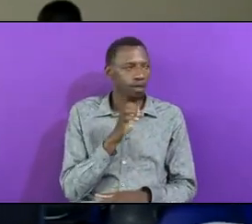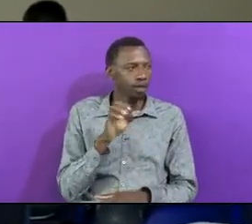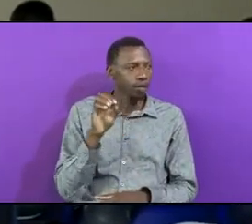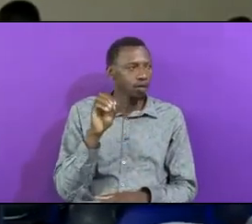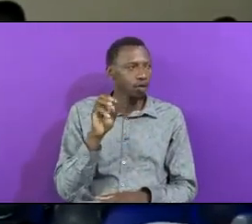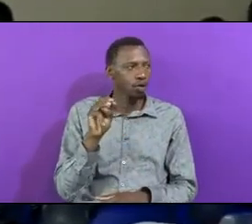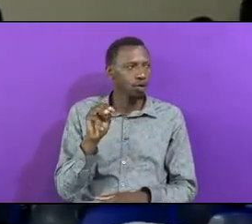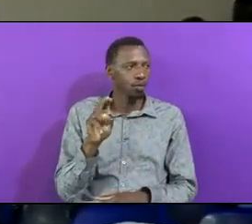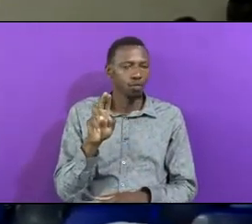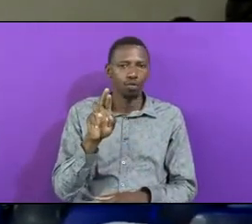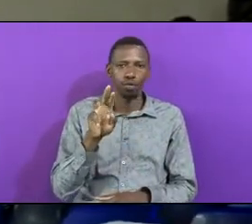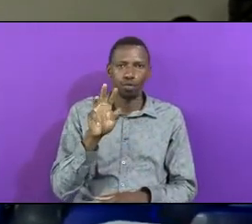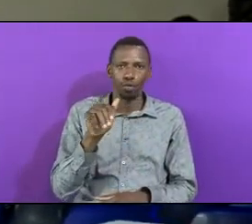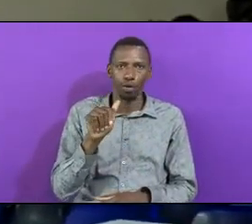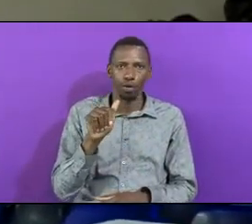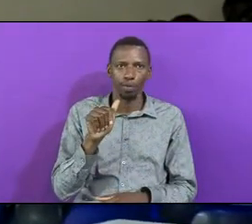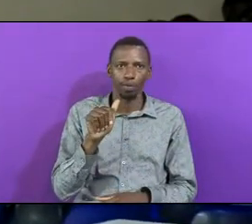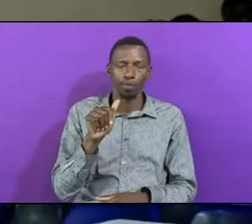You Don't Know What Happened